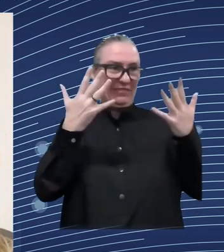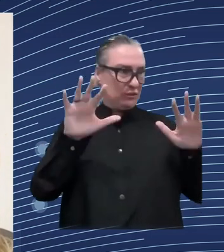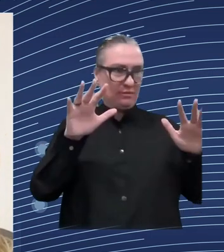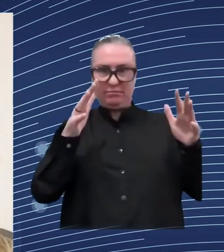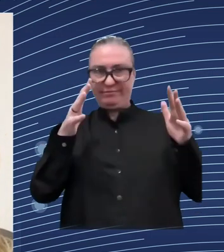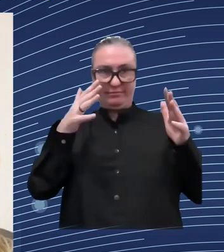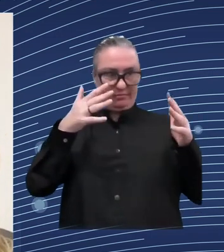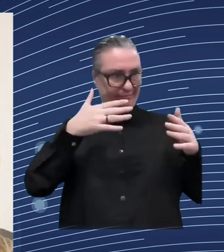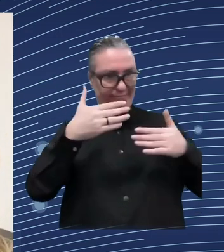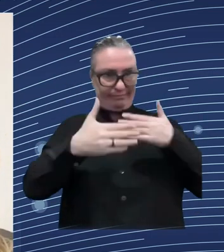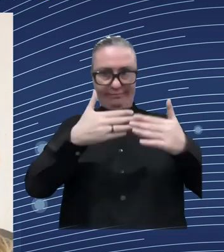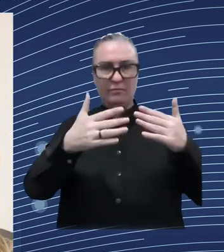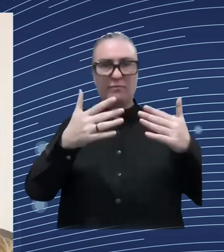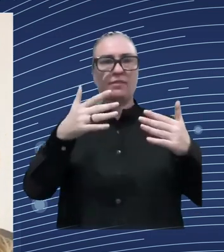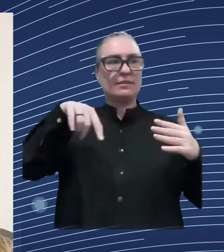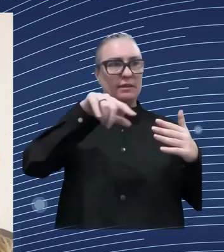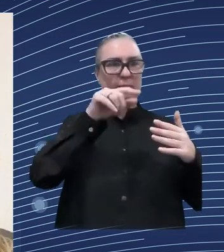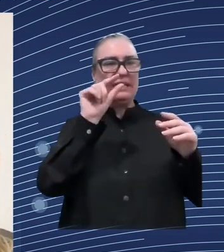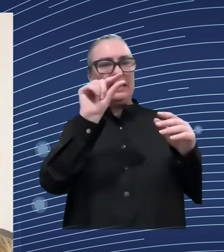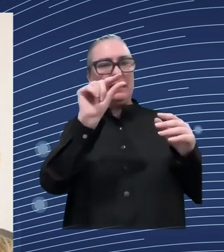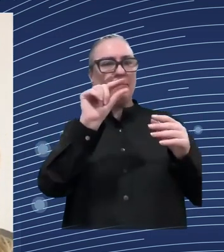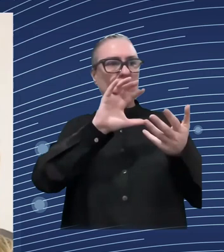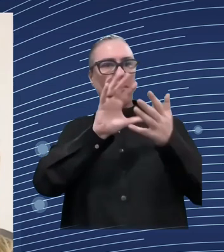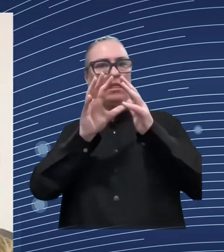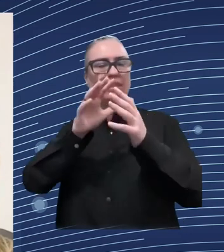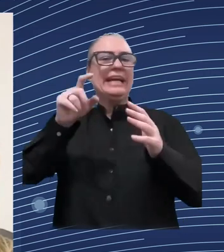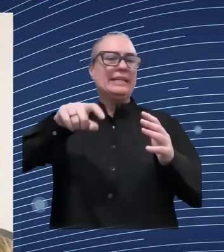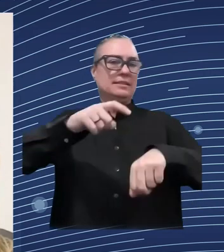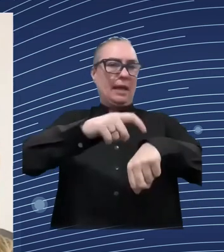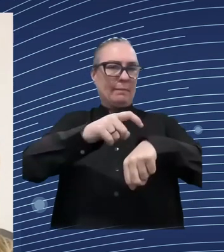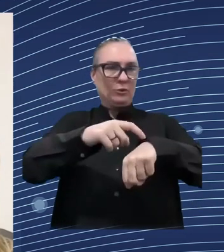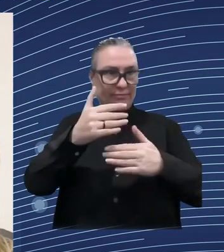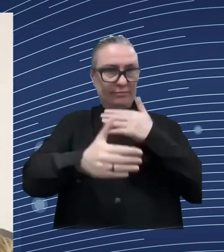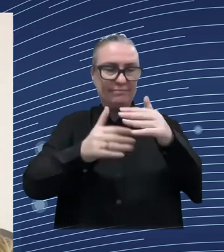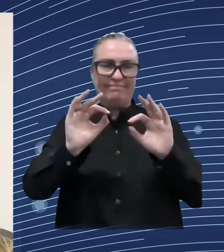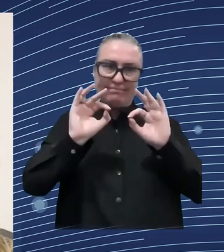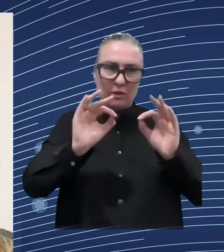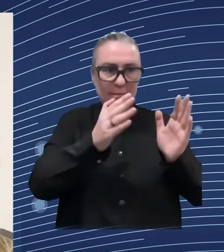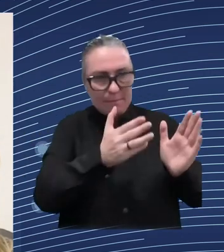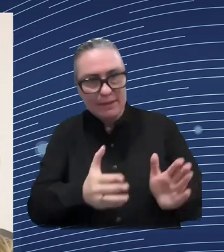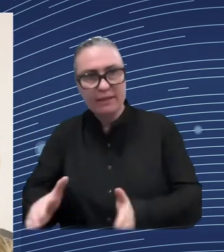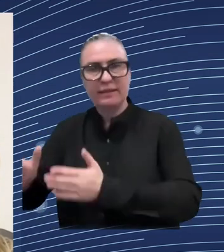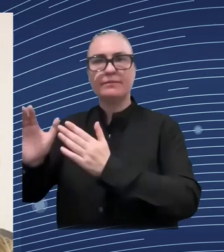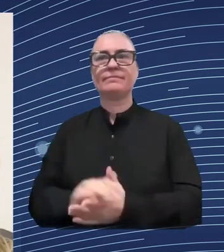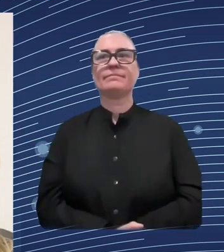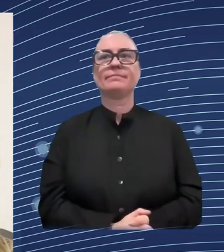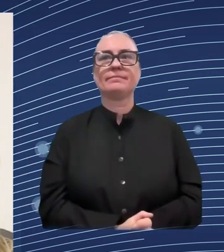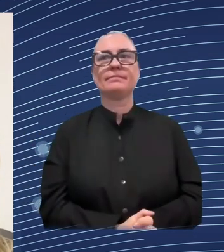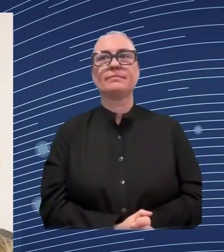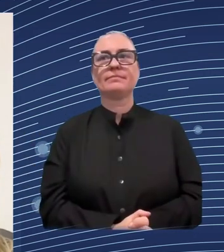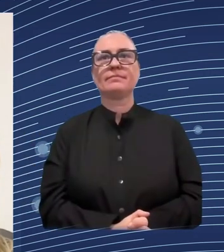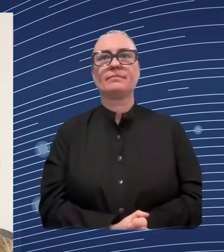other parts of the world and what is done there in budgetary terms and this is also absolutely a wrong message